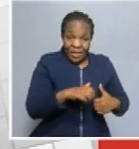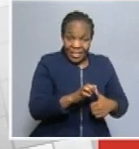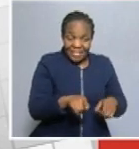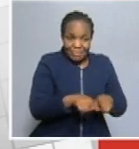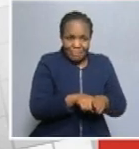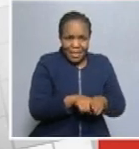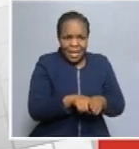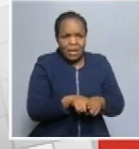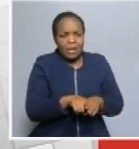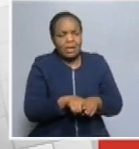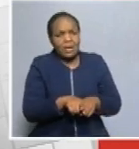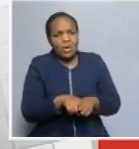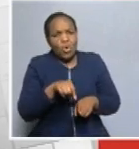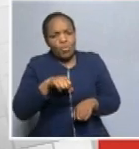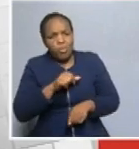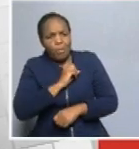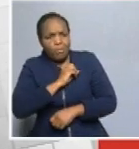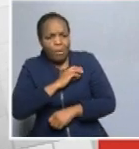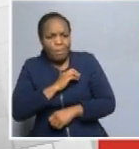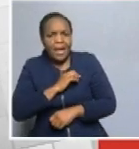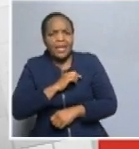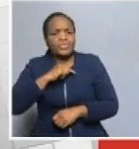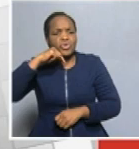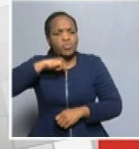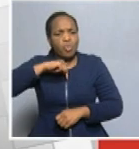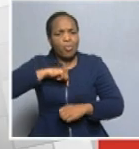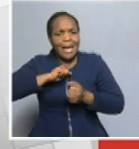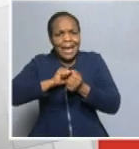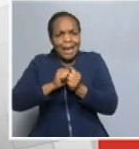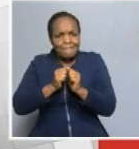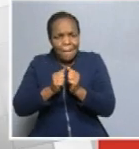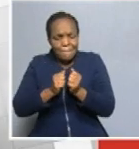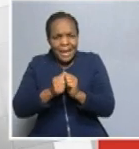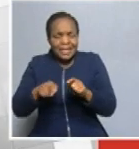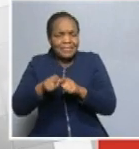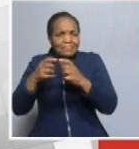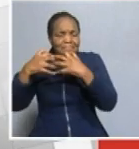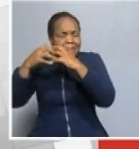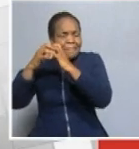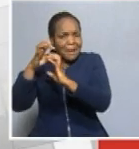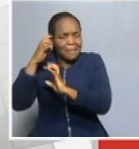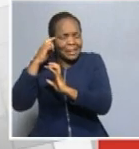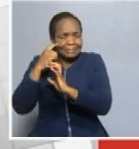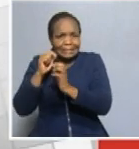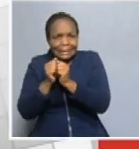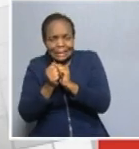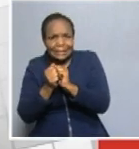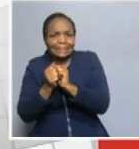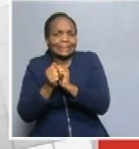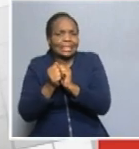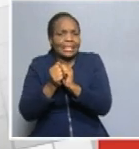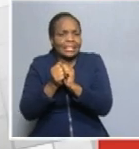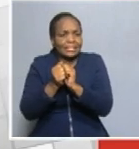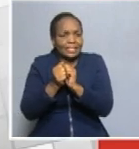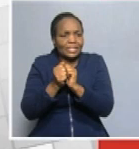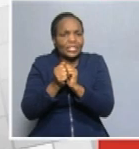stress, it upsets the hormone balance, it depletes brain chemicals that's required for happiness, and it damages